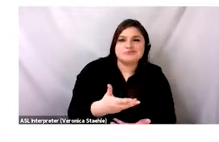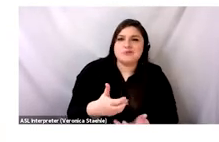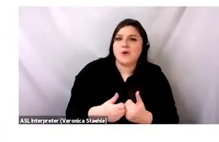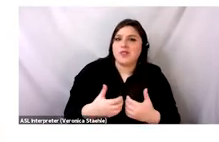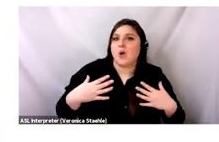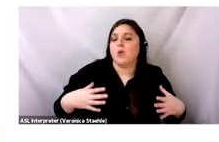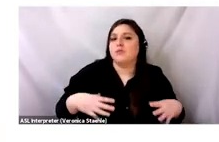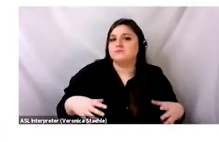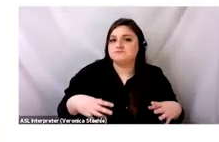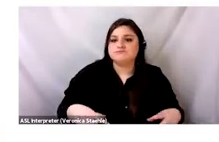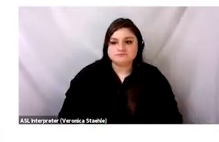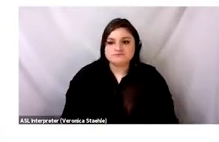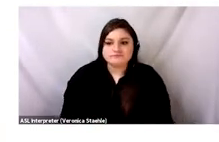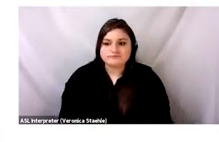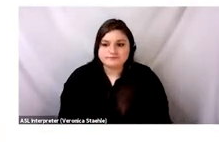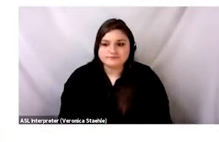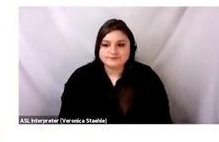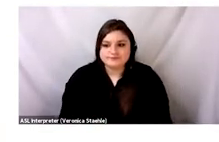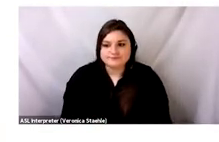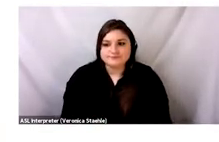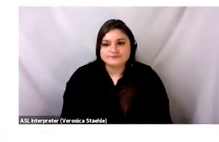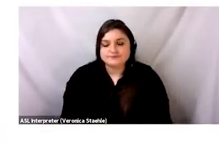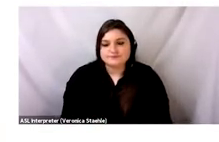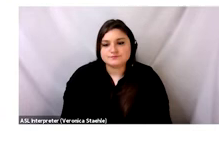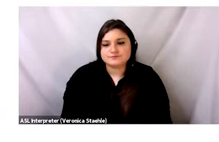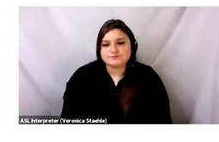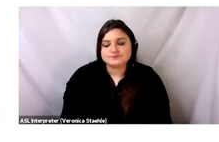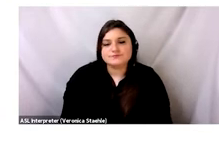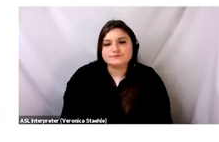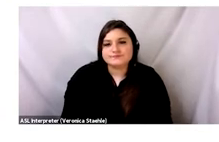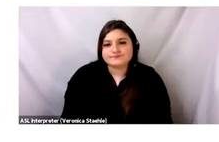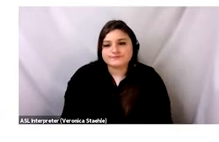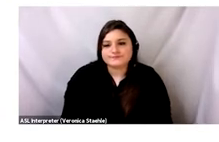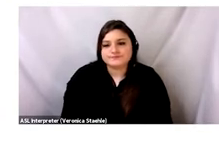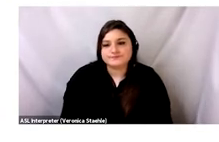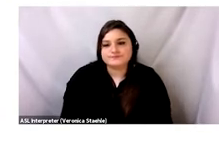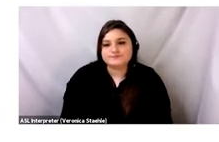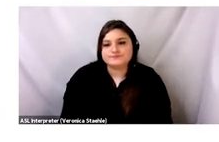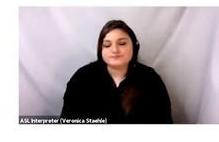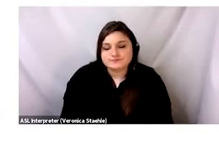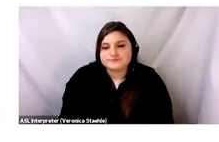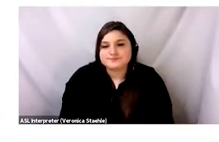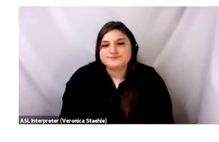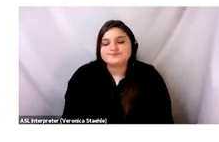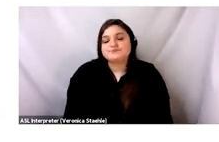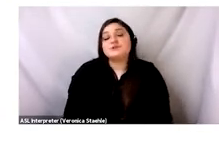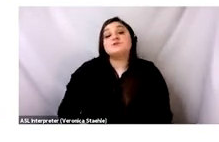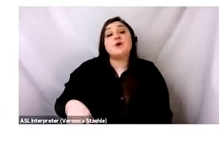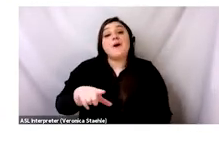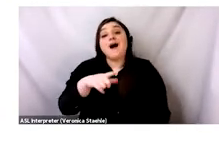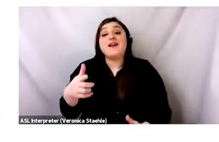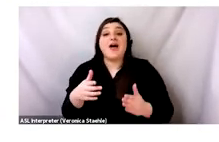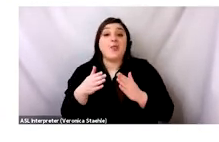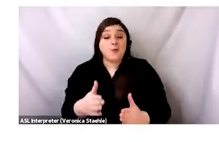with what's it called? Clothing. Anyway, so I'm just going to speak on how another way